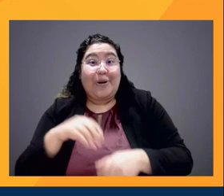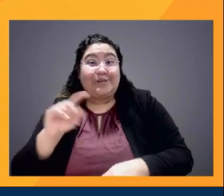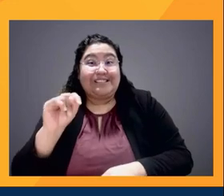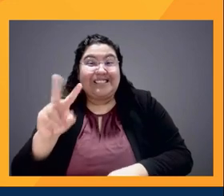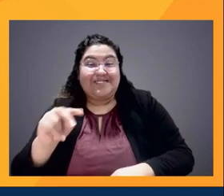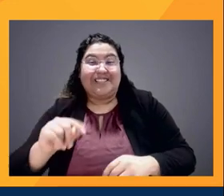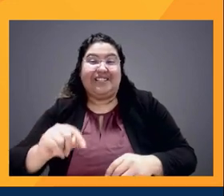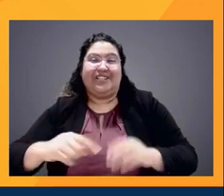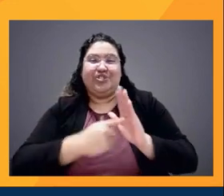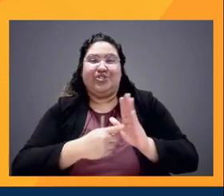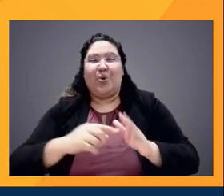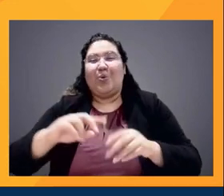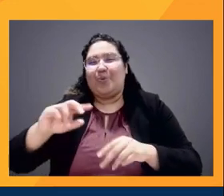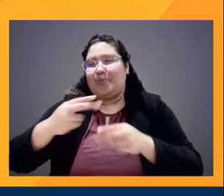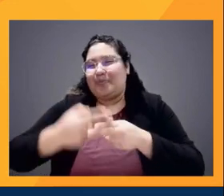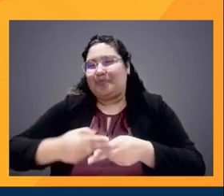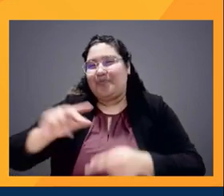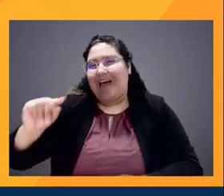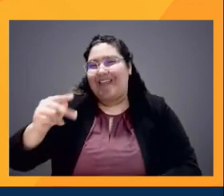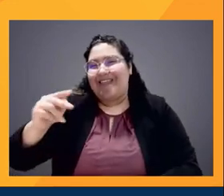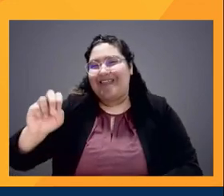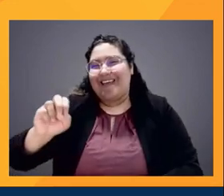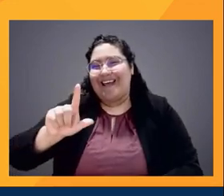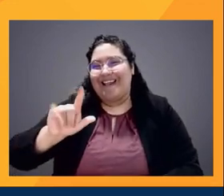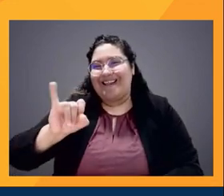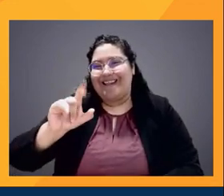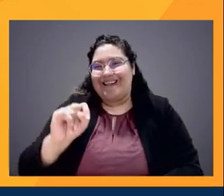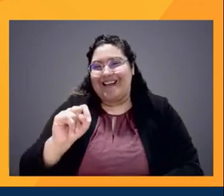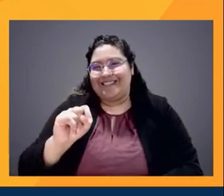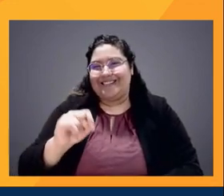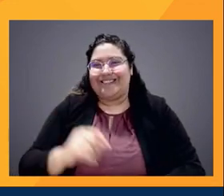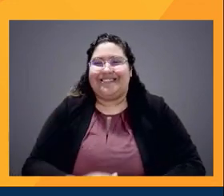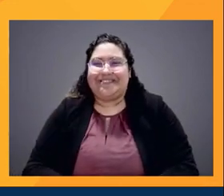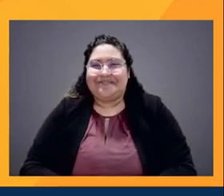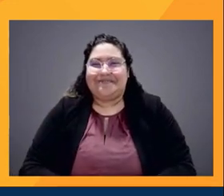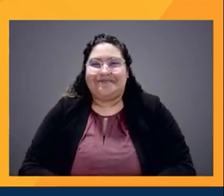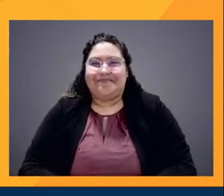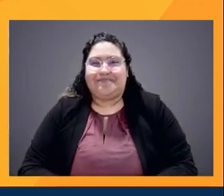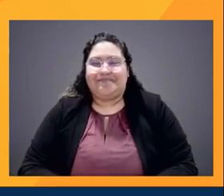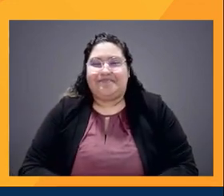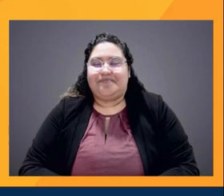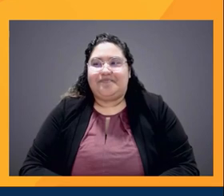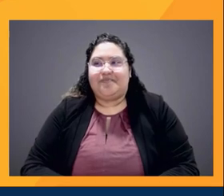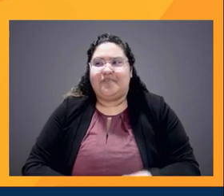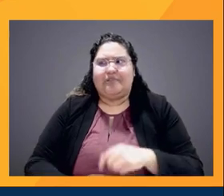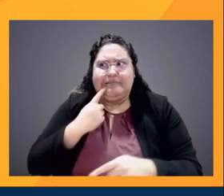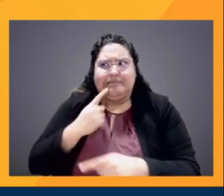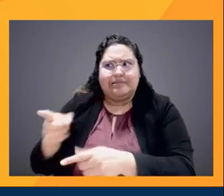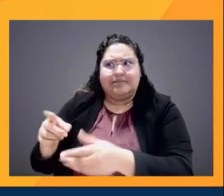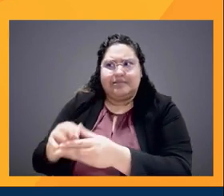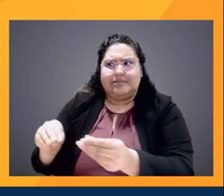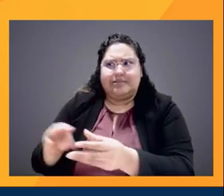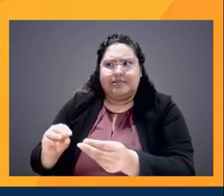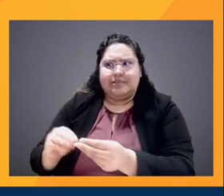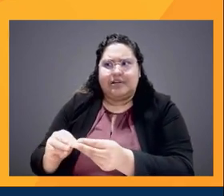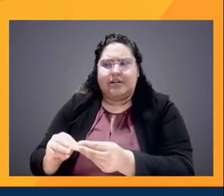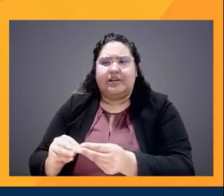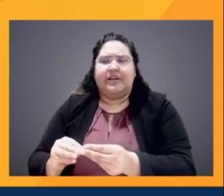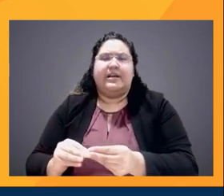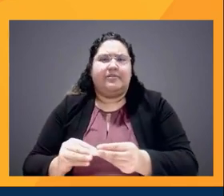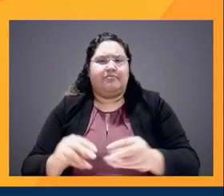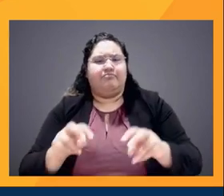Joaquin Castro, and hopefully after today's discussion, I hope that you will feel